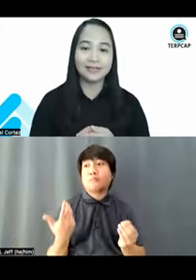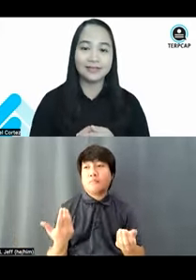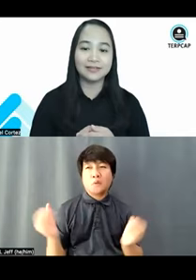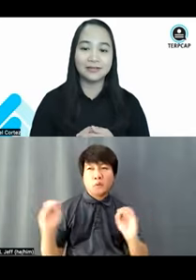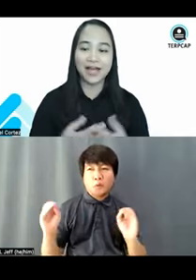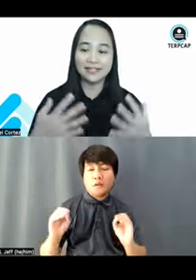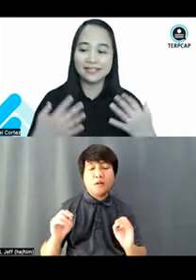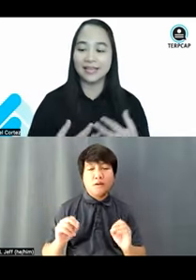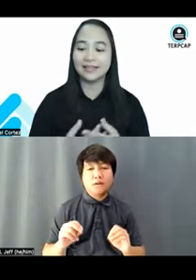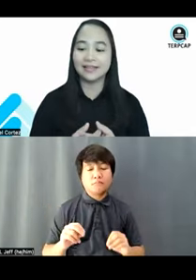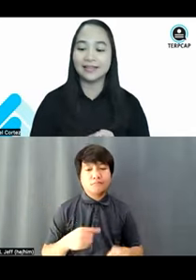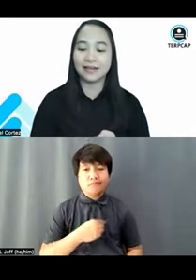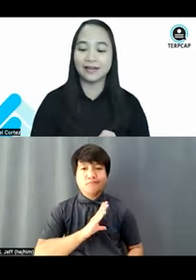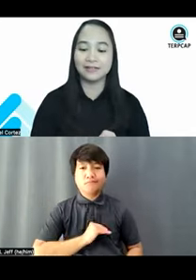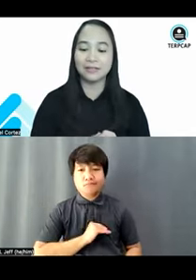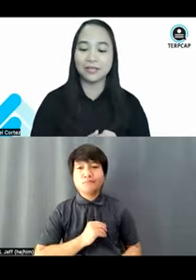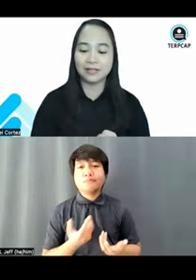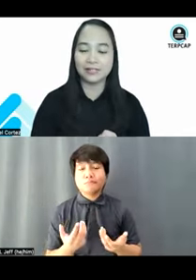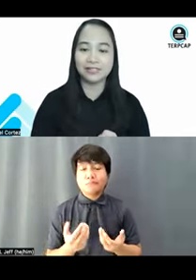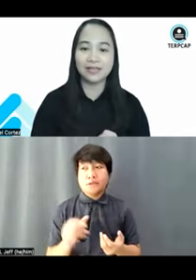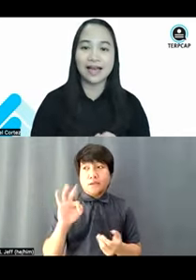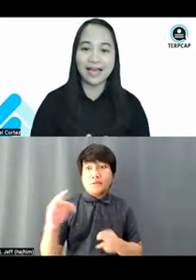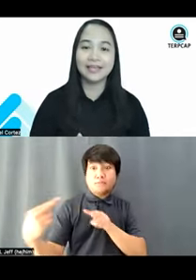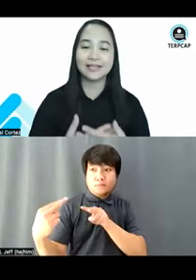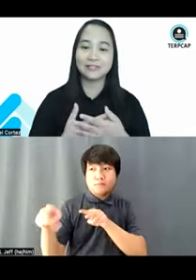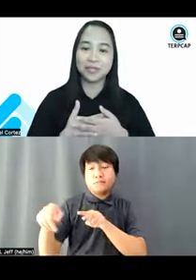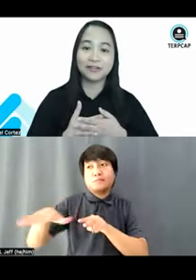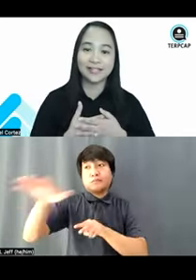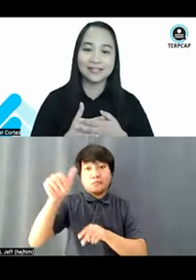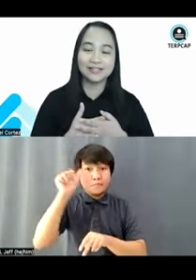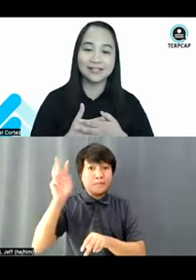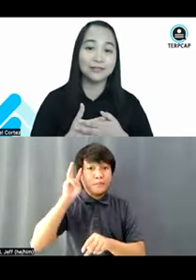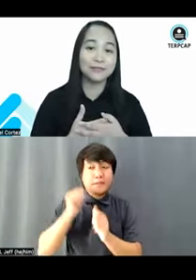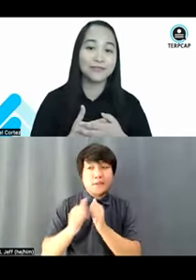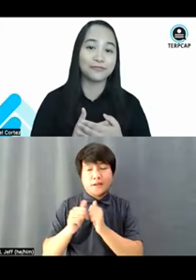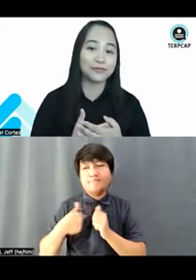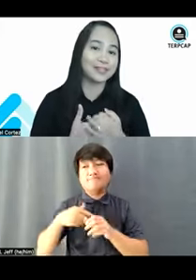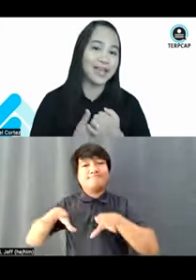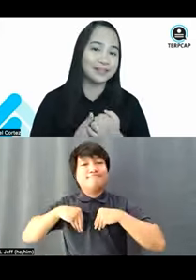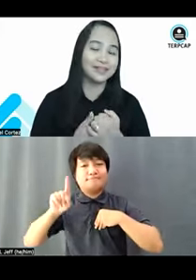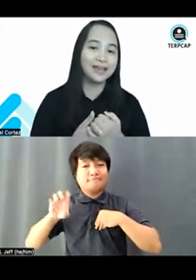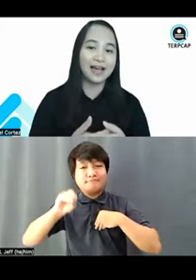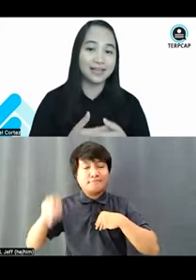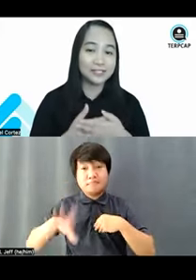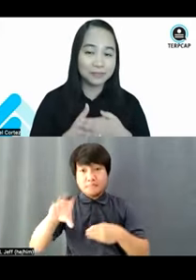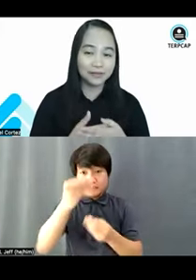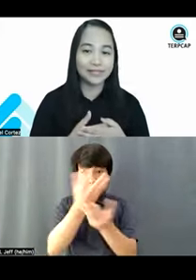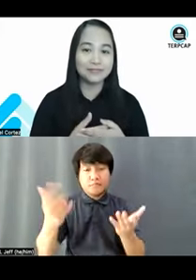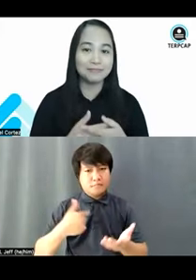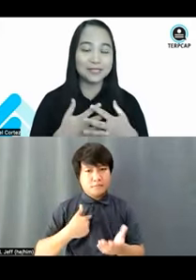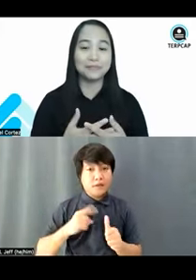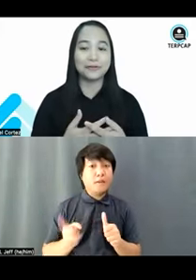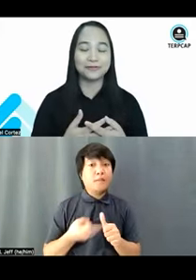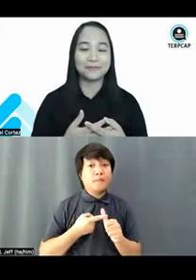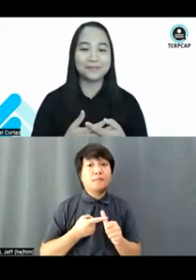And you know, I decided that because I experienced inclusion firsthand, I experienced